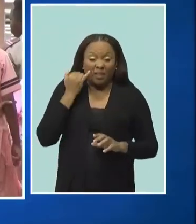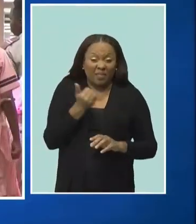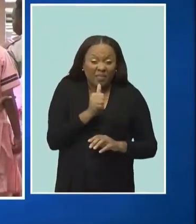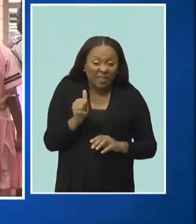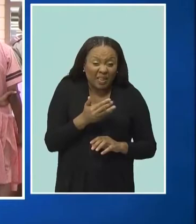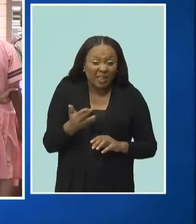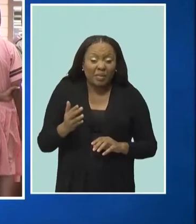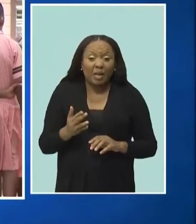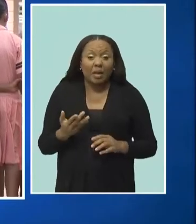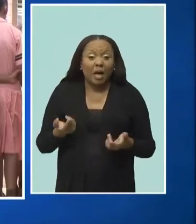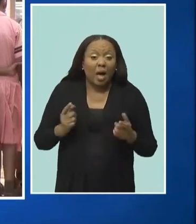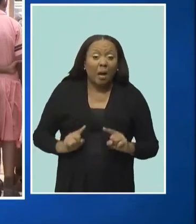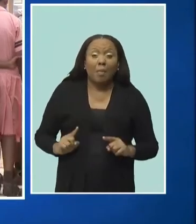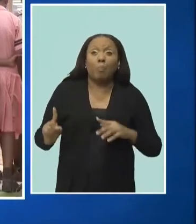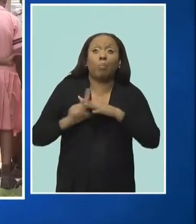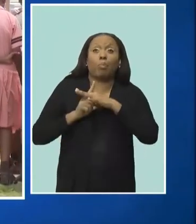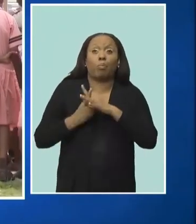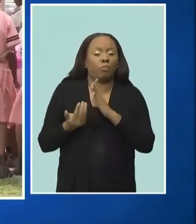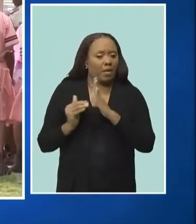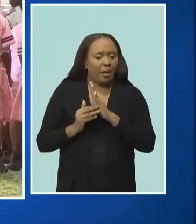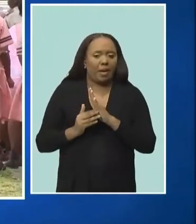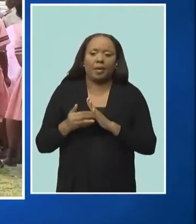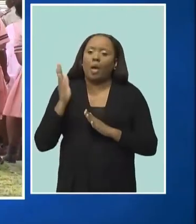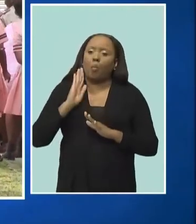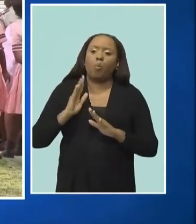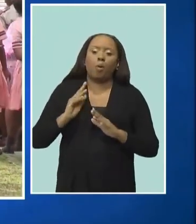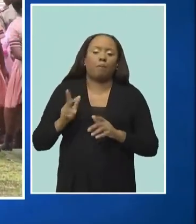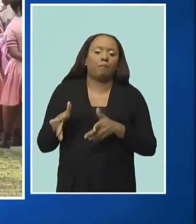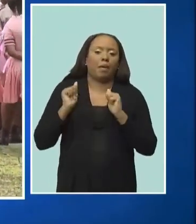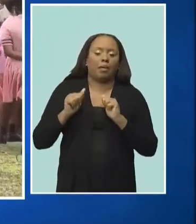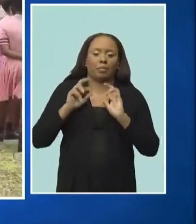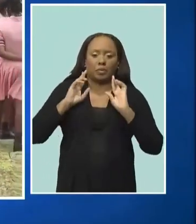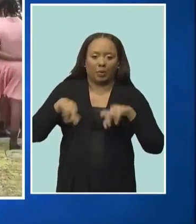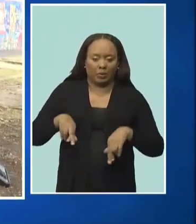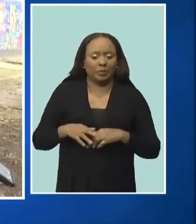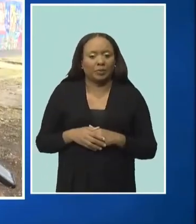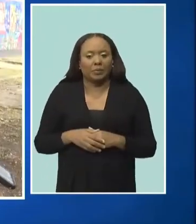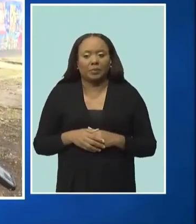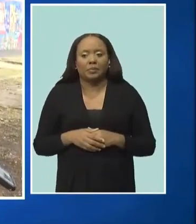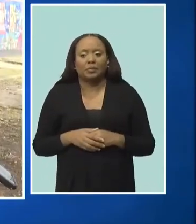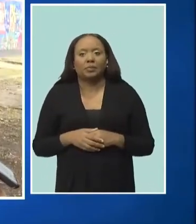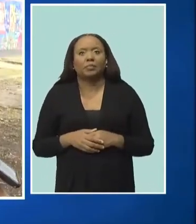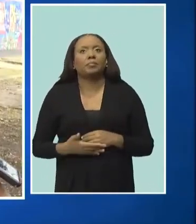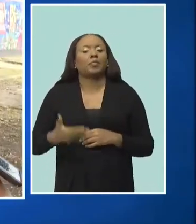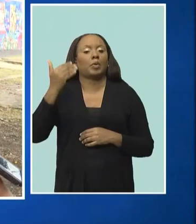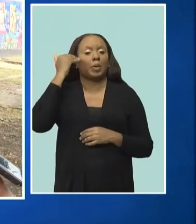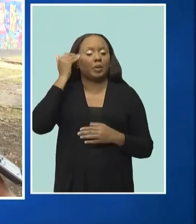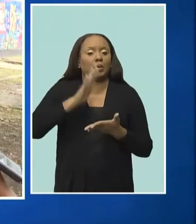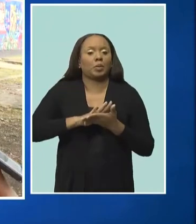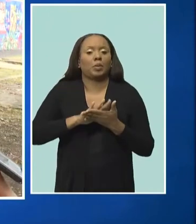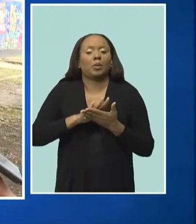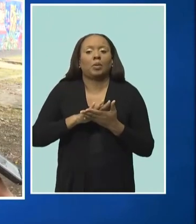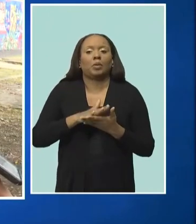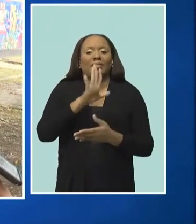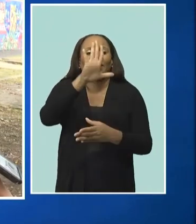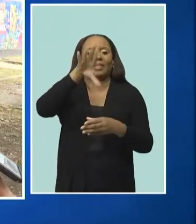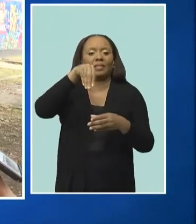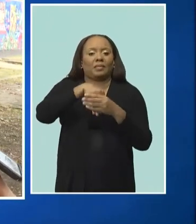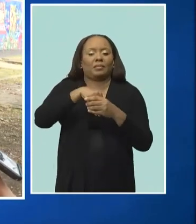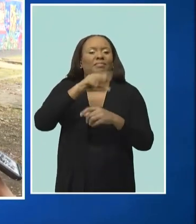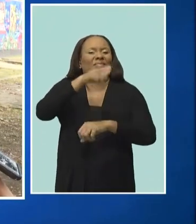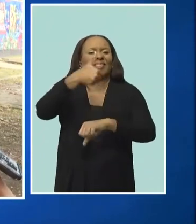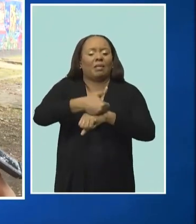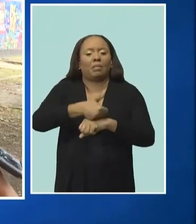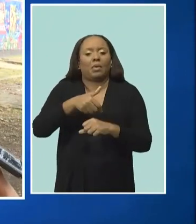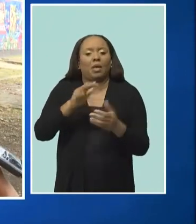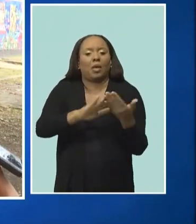should the environmental issue return. Given that the school is embedded in a community, there is no telling